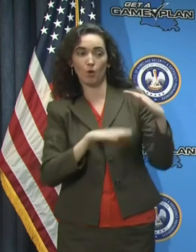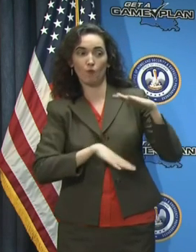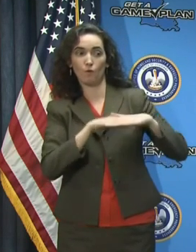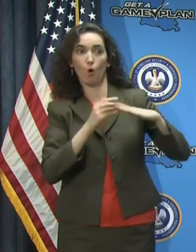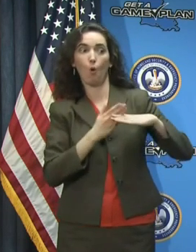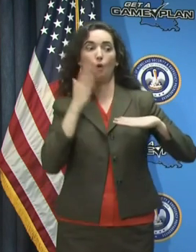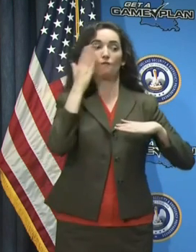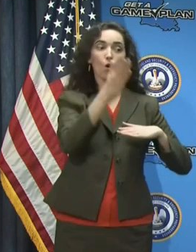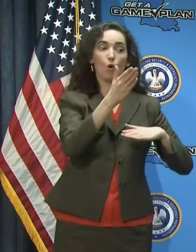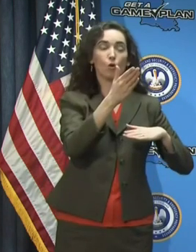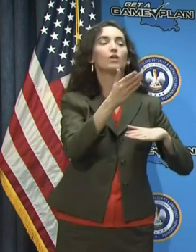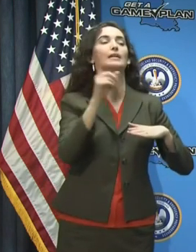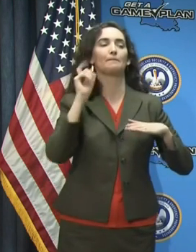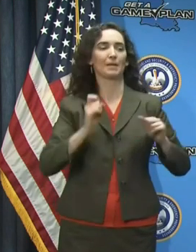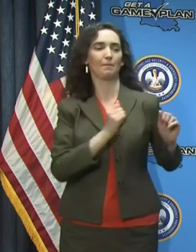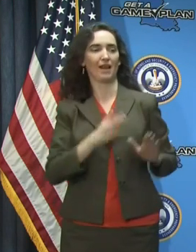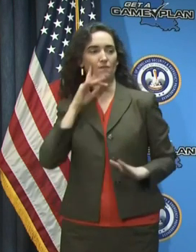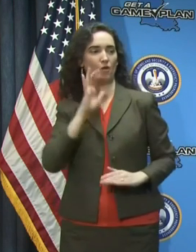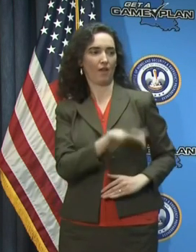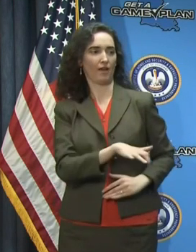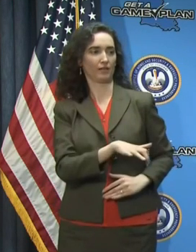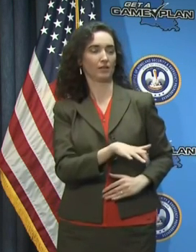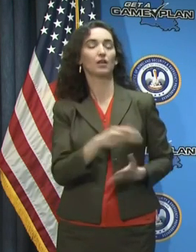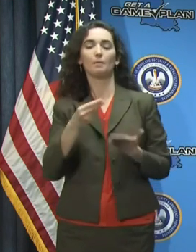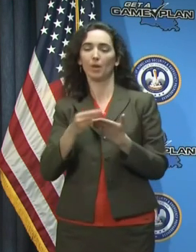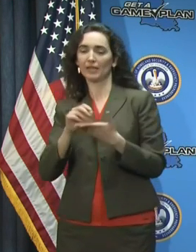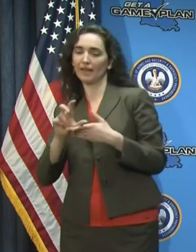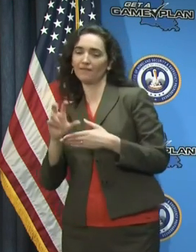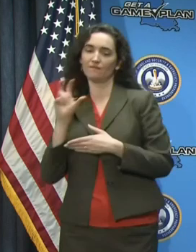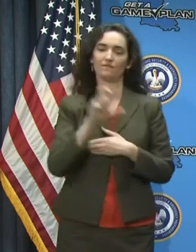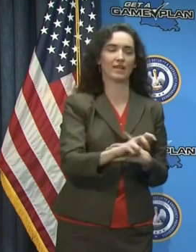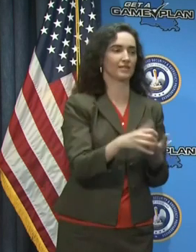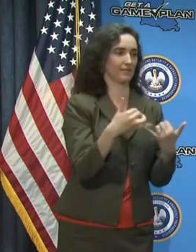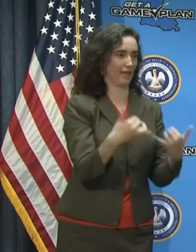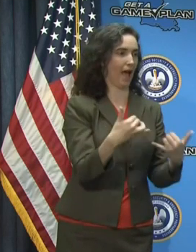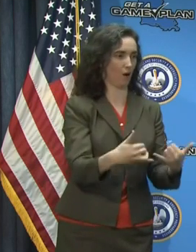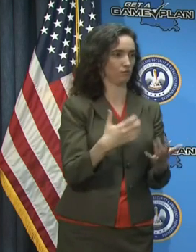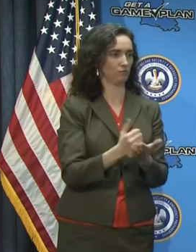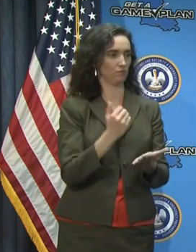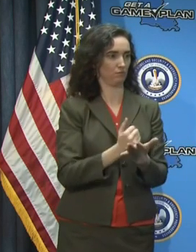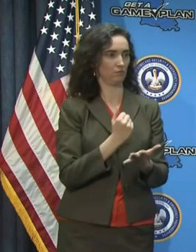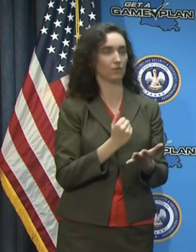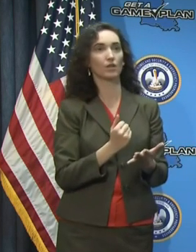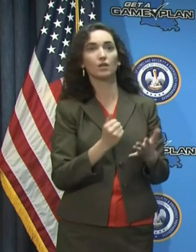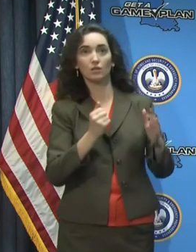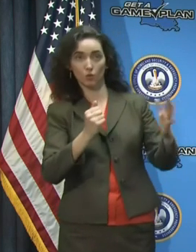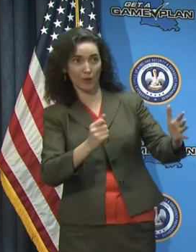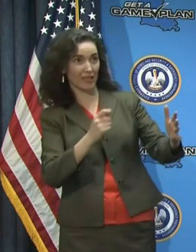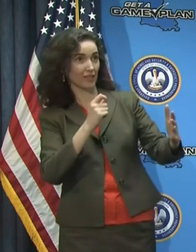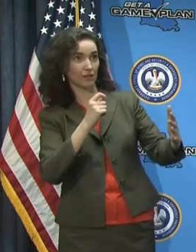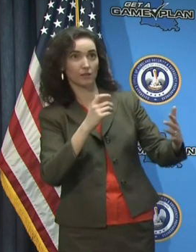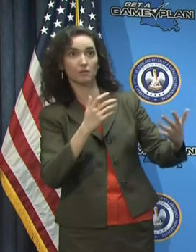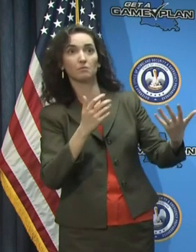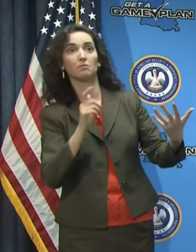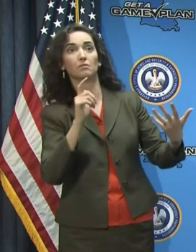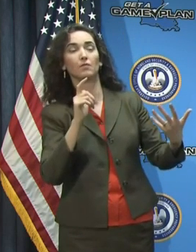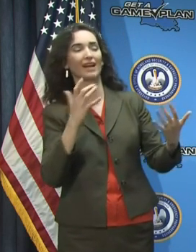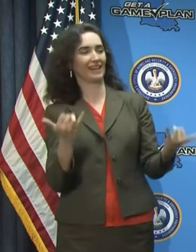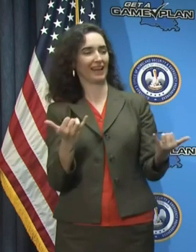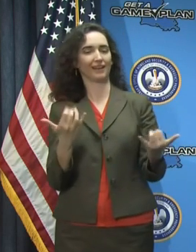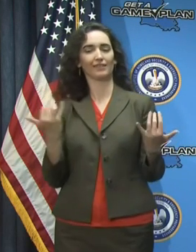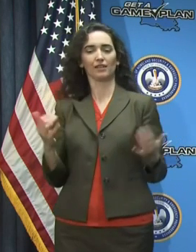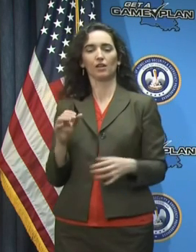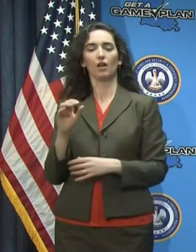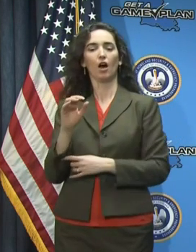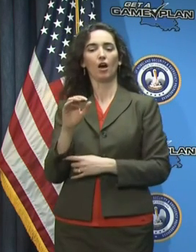there. So Edwards doesn't think it will ever become as bad as it was in New Orleans, which has been the epicenter for that state. Louisiana does